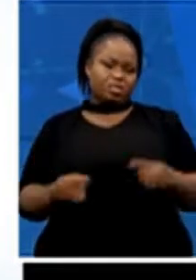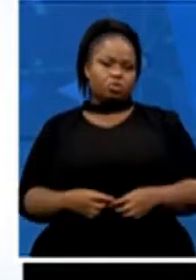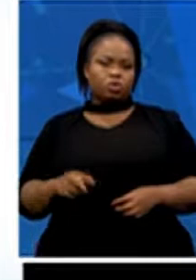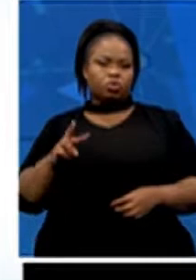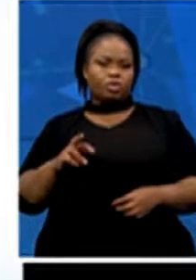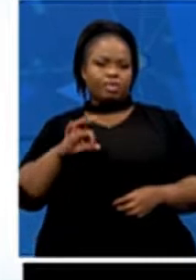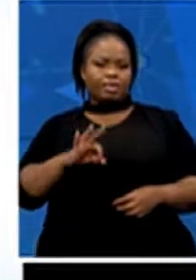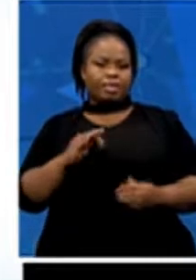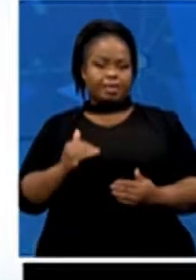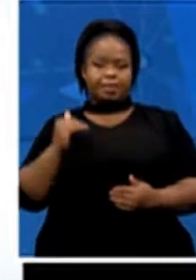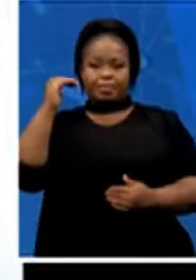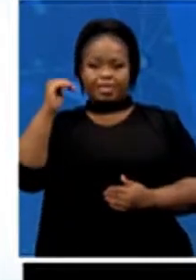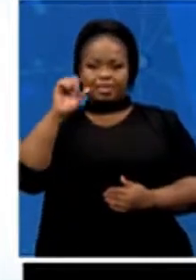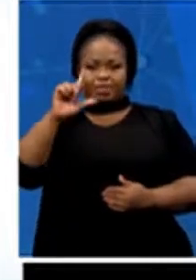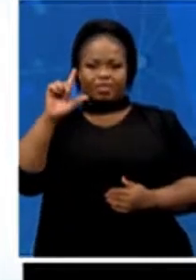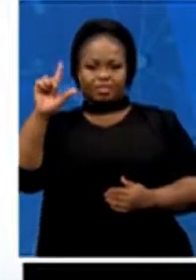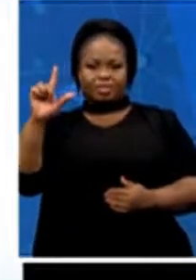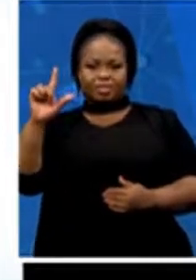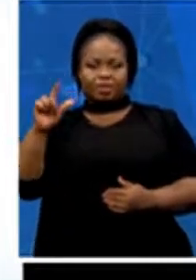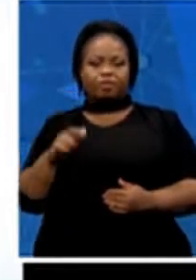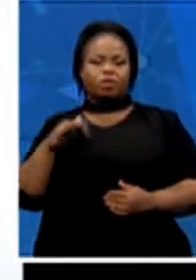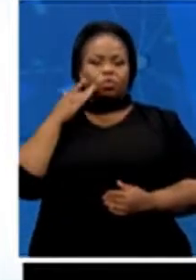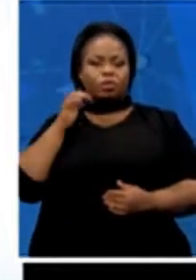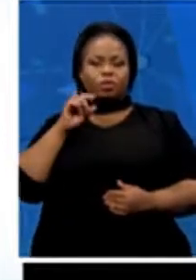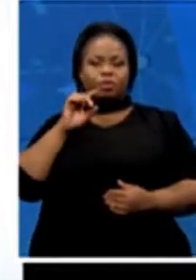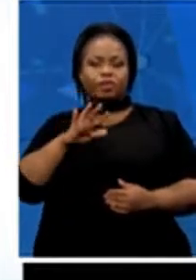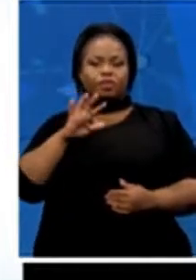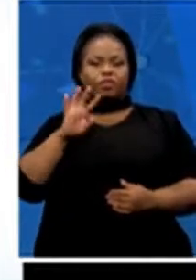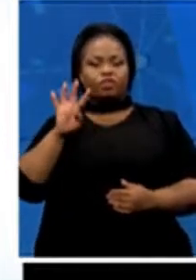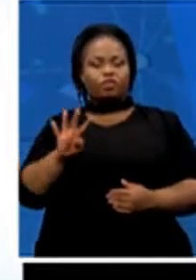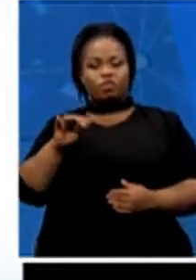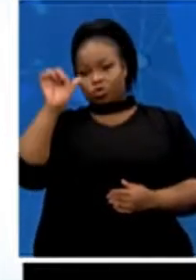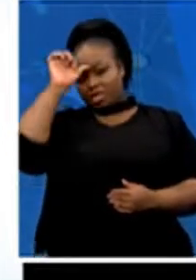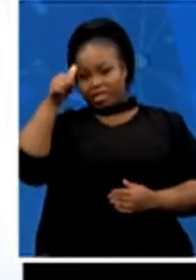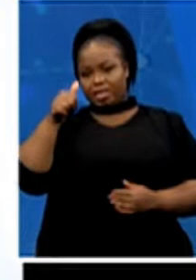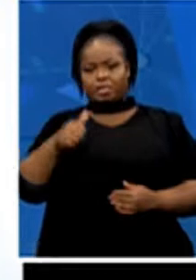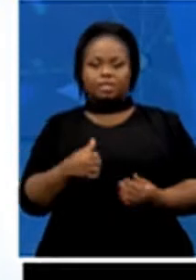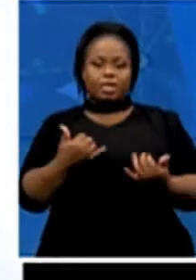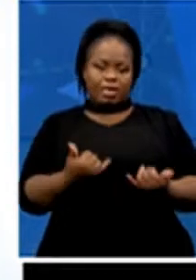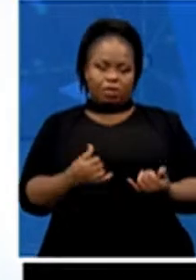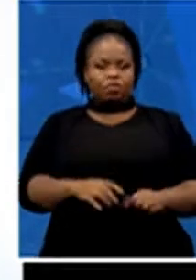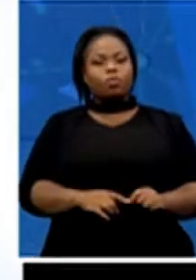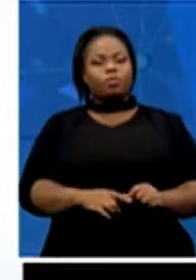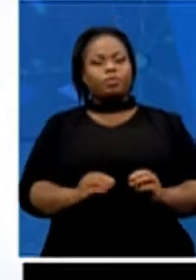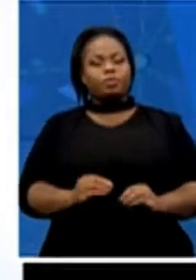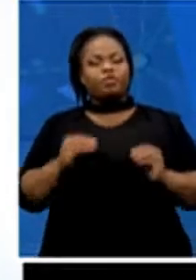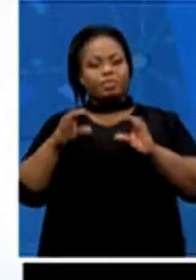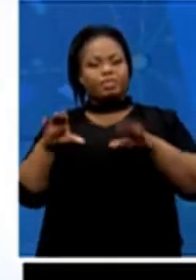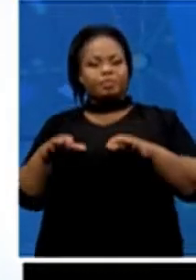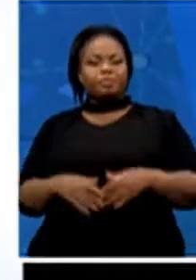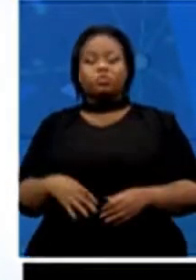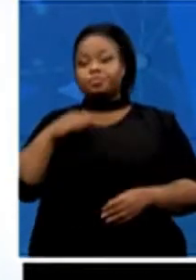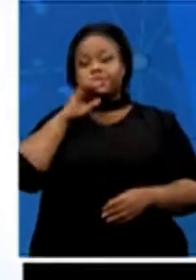Then 54, the Indian players, they went to 20 and that grew. So 81% of our sample of 43